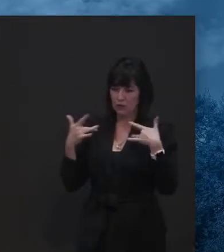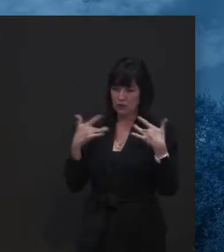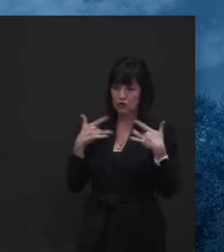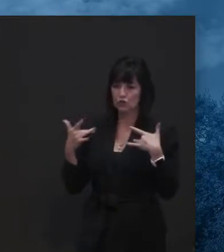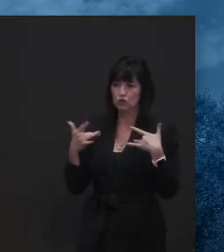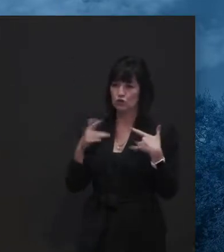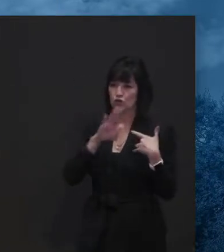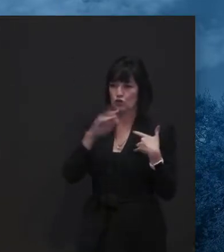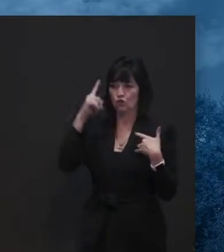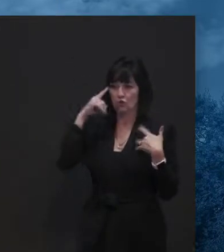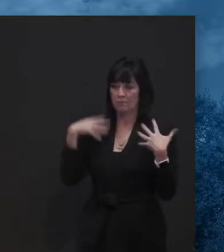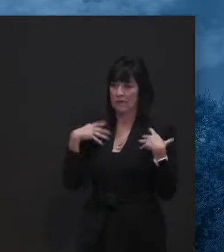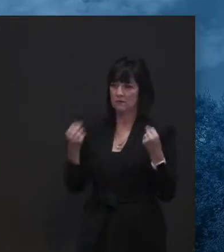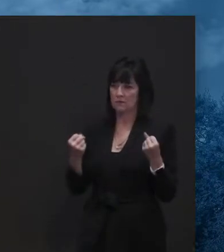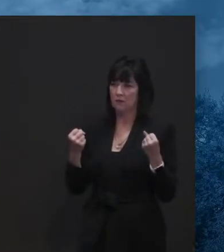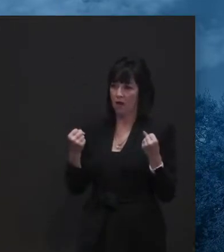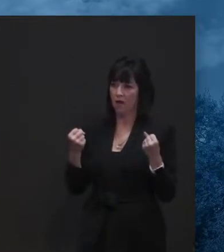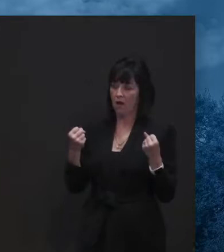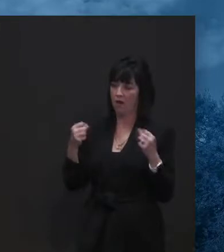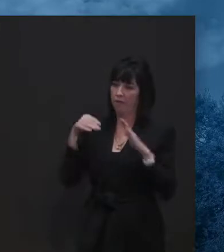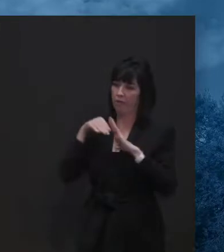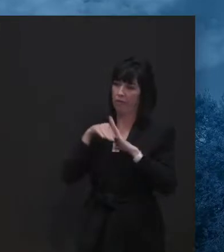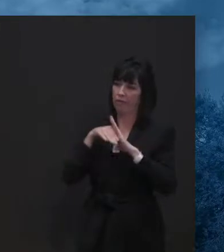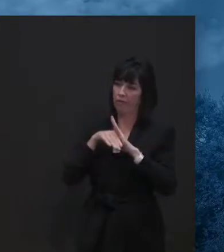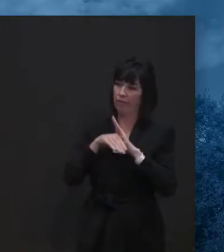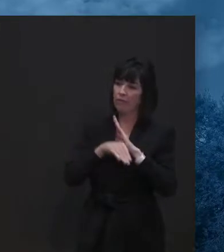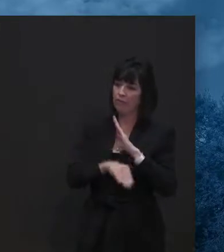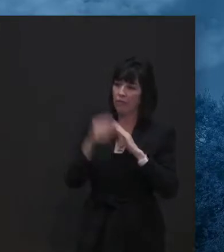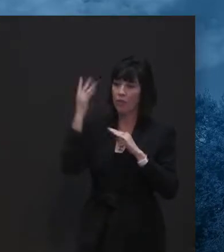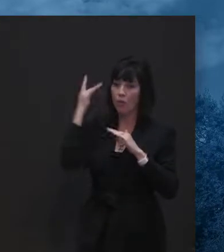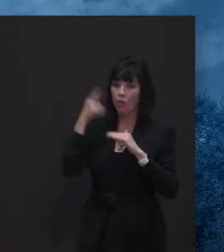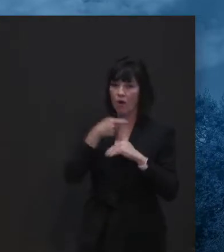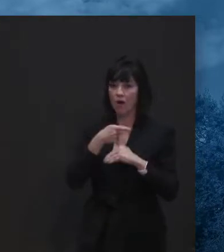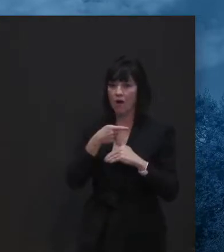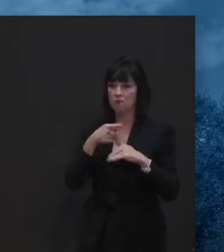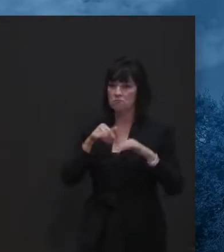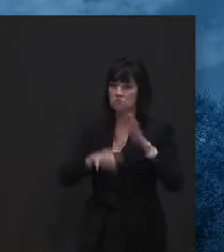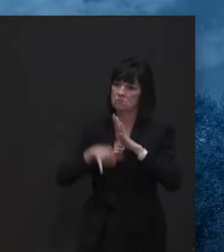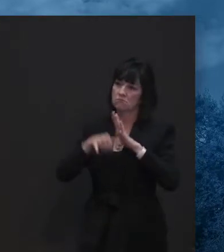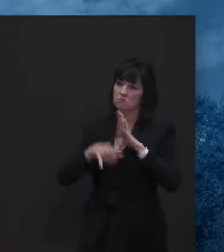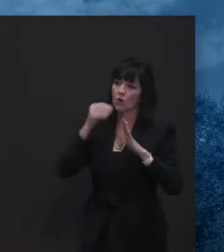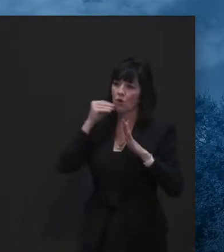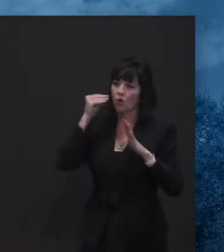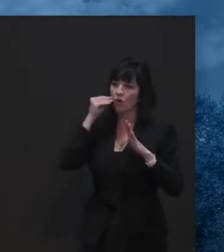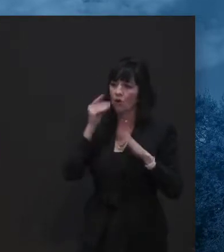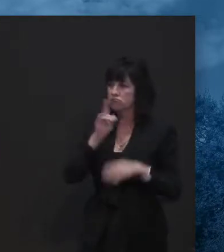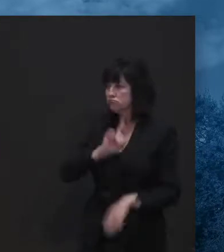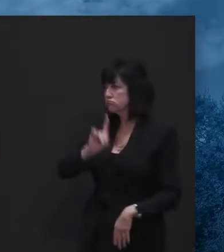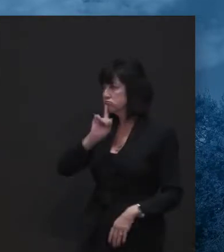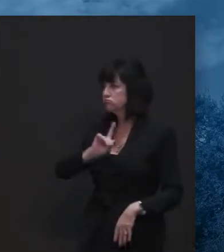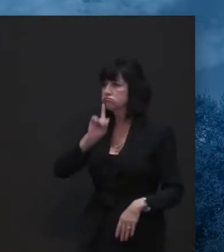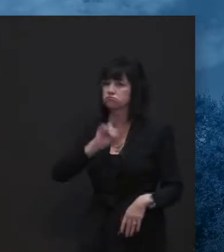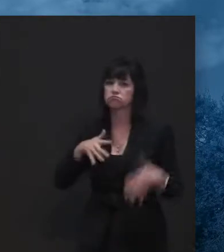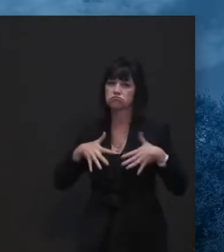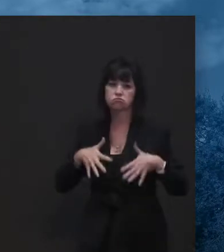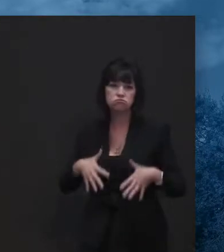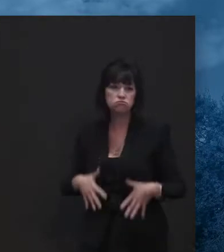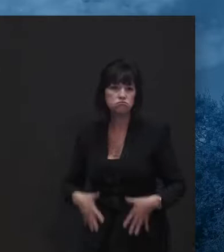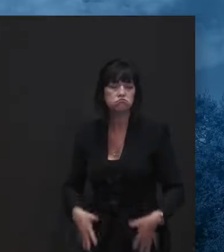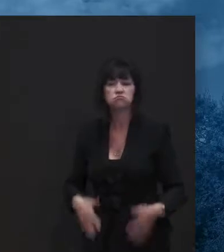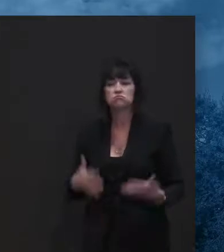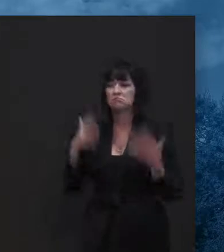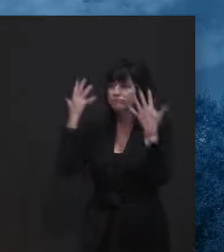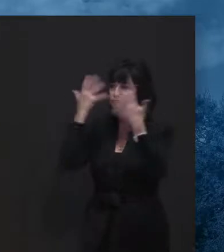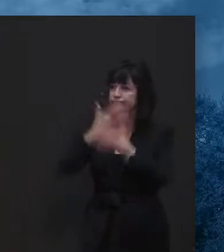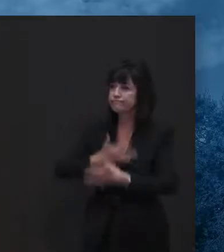negatively impacted, um, during this pandemic? Yeah, no, it's one of the things that's uppermost in our minds and it's